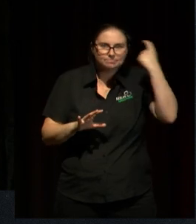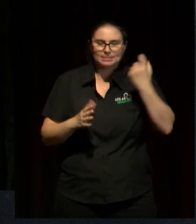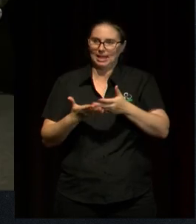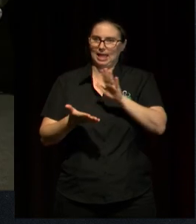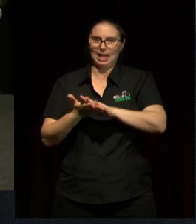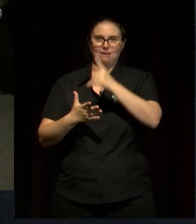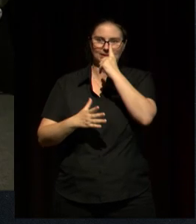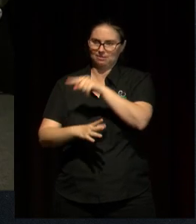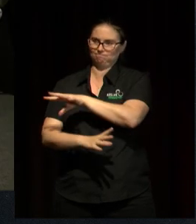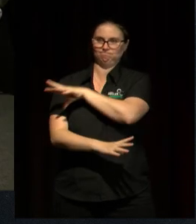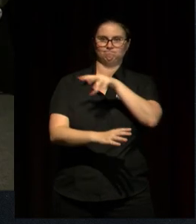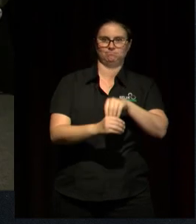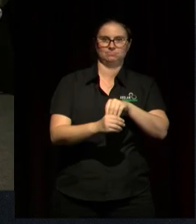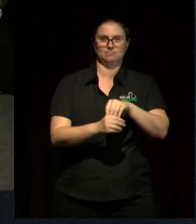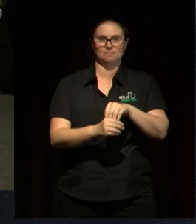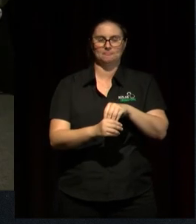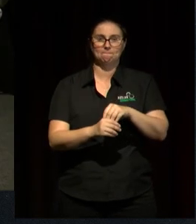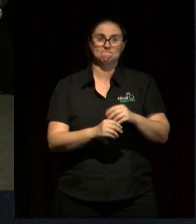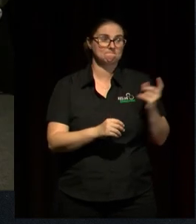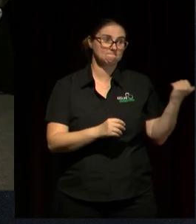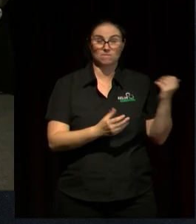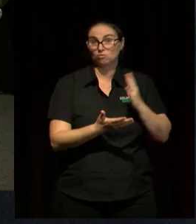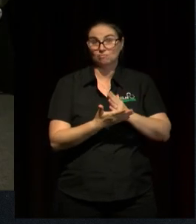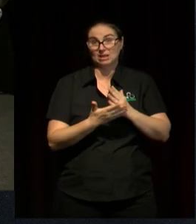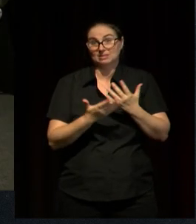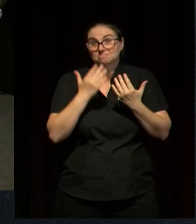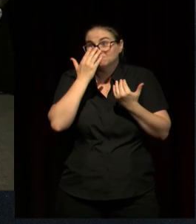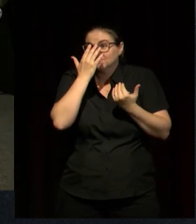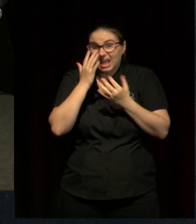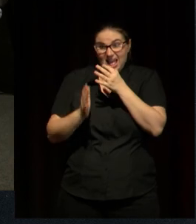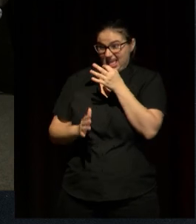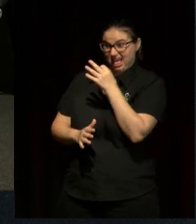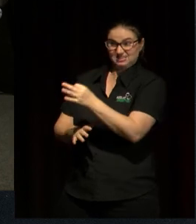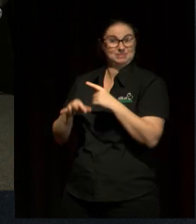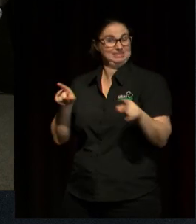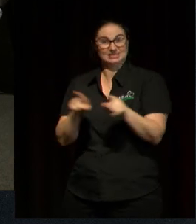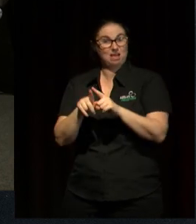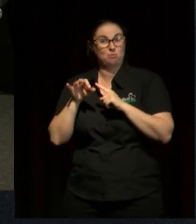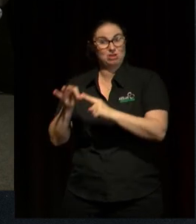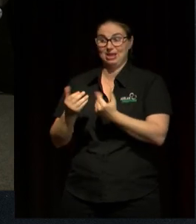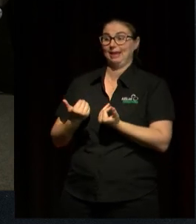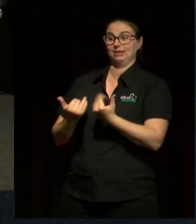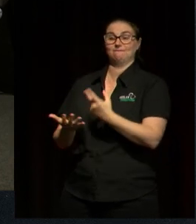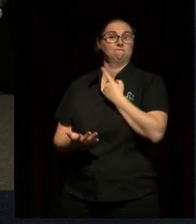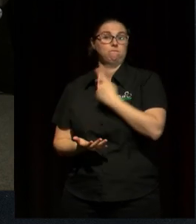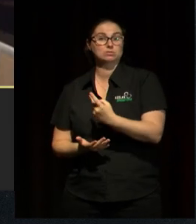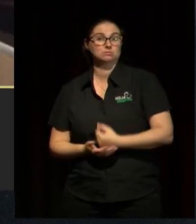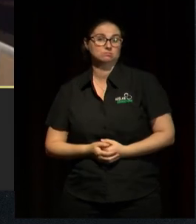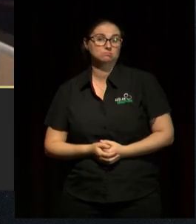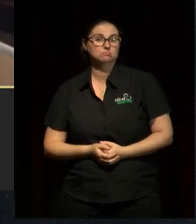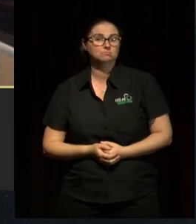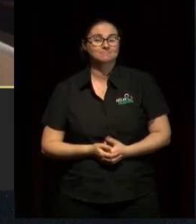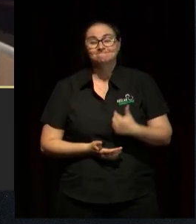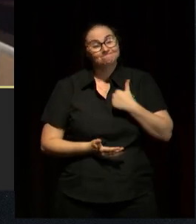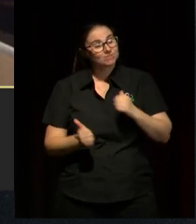Do you ask them the same questions? Yeah. Give them your voice. Go, Kay. Oh, I would just agree with you. think